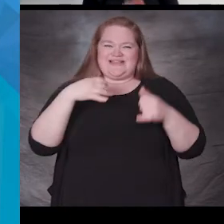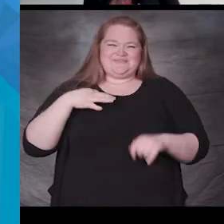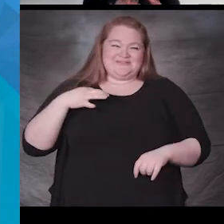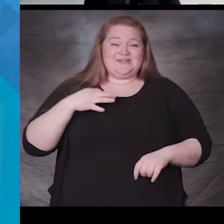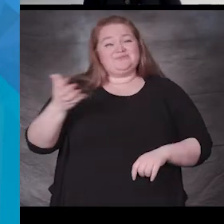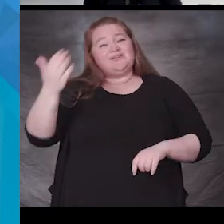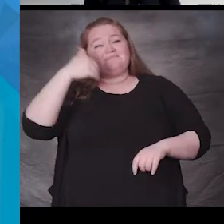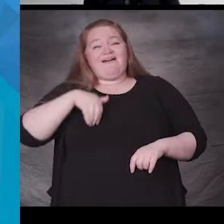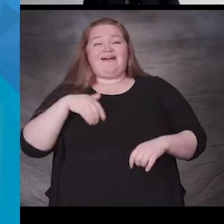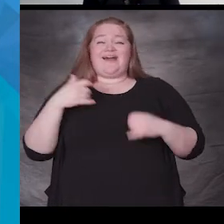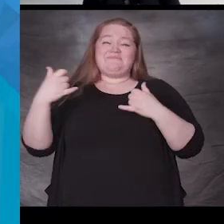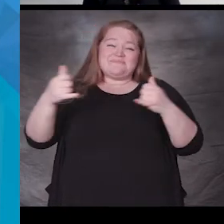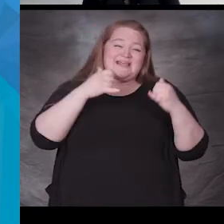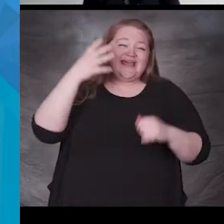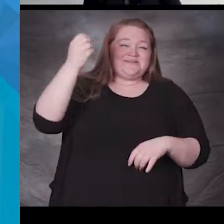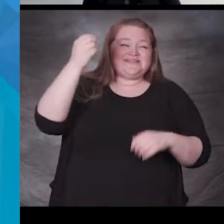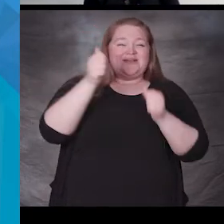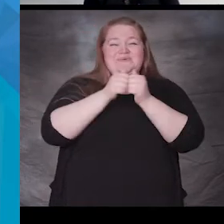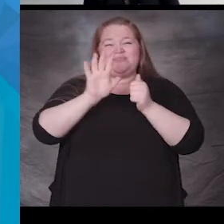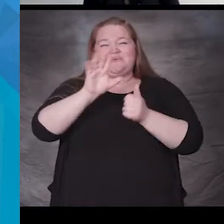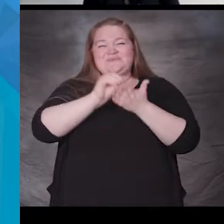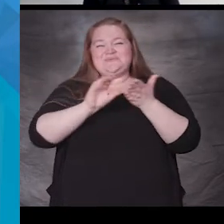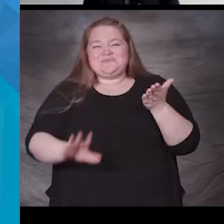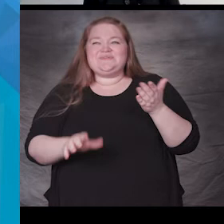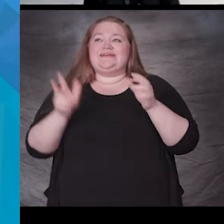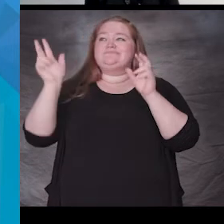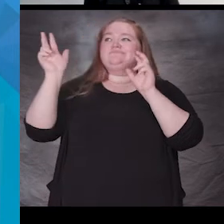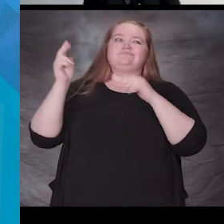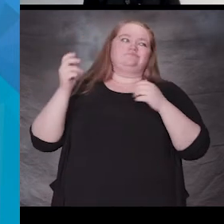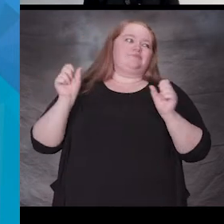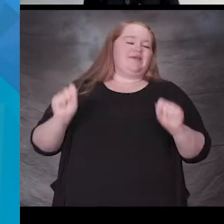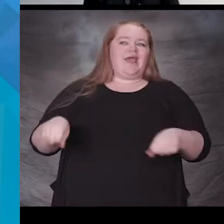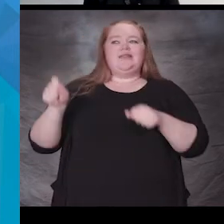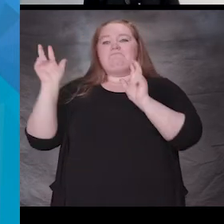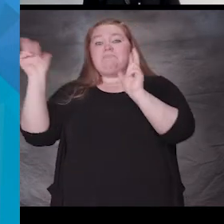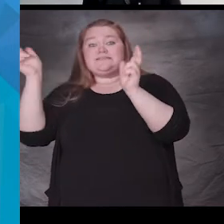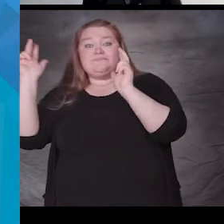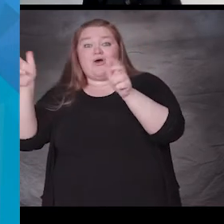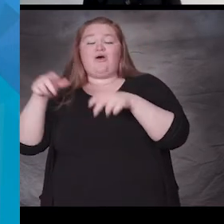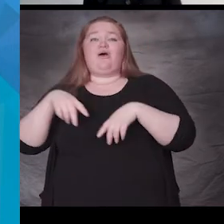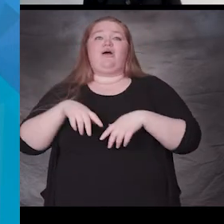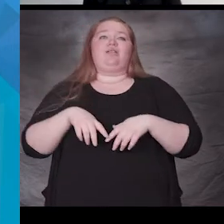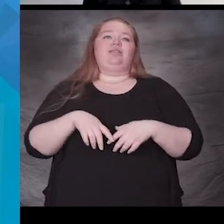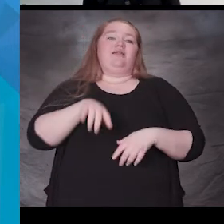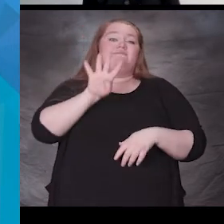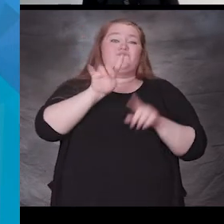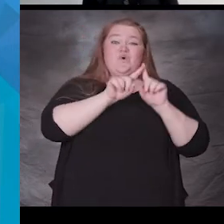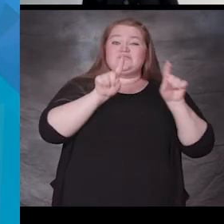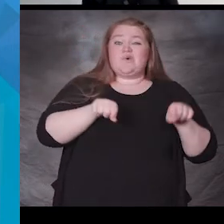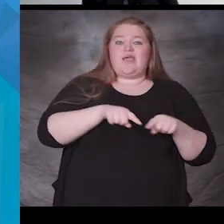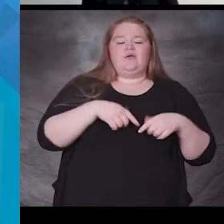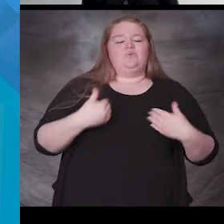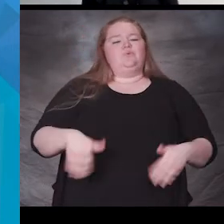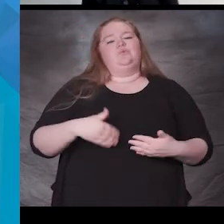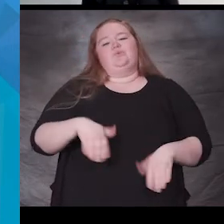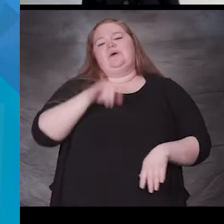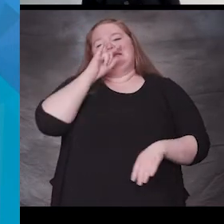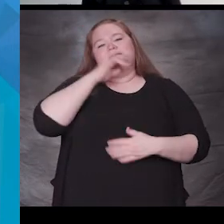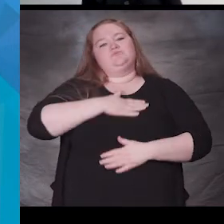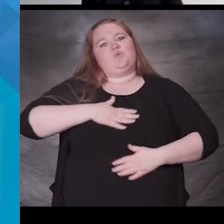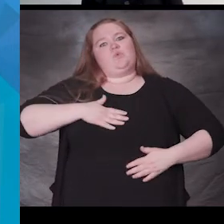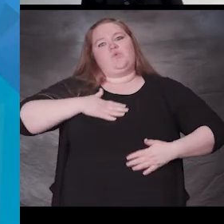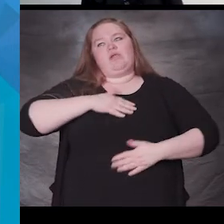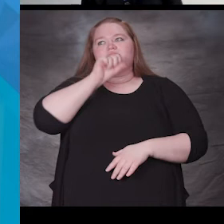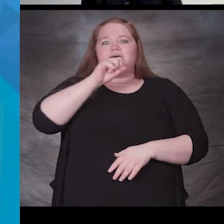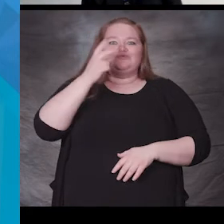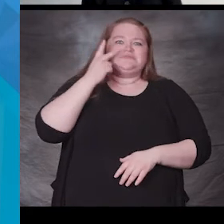child and shoot some basketball or or do some four square and and it'll kids love it they love seeing families